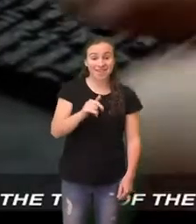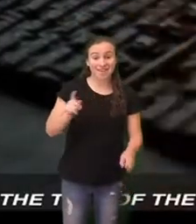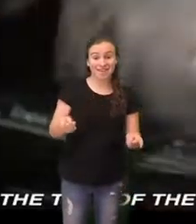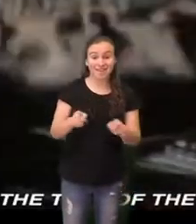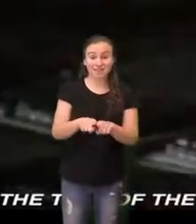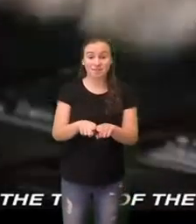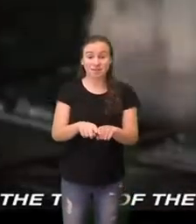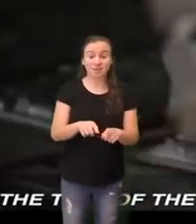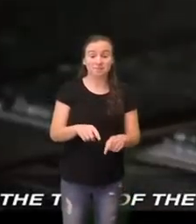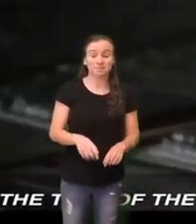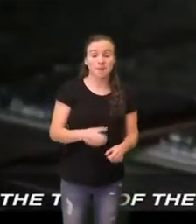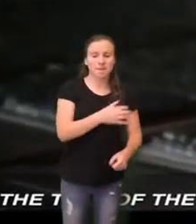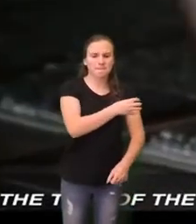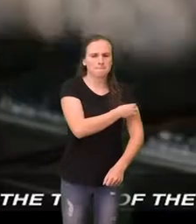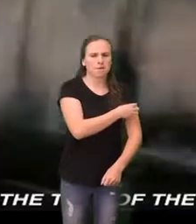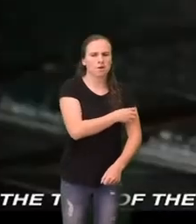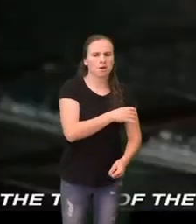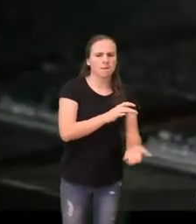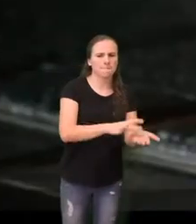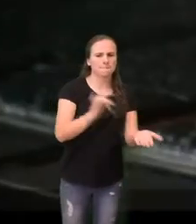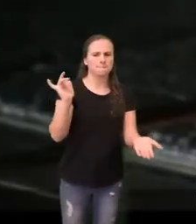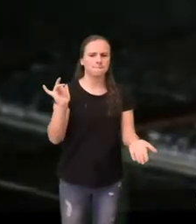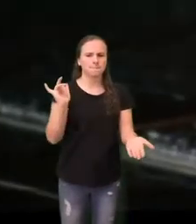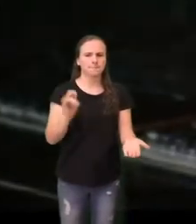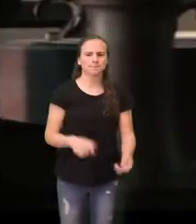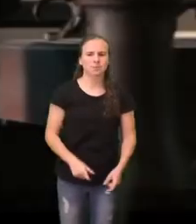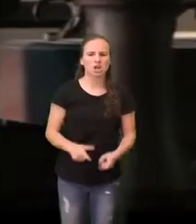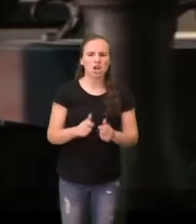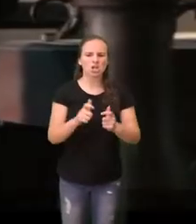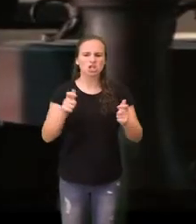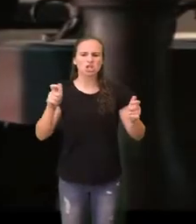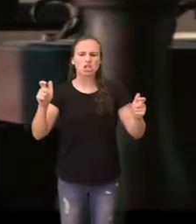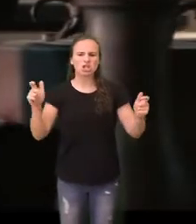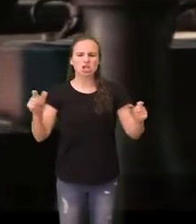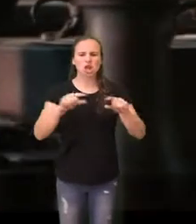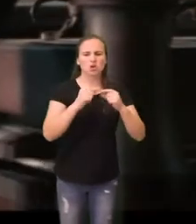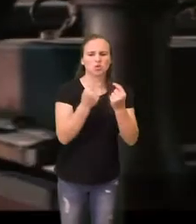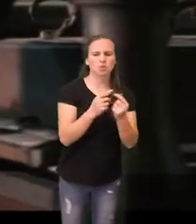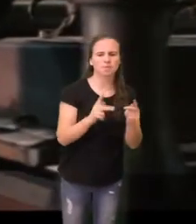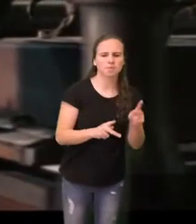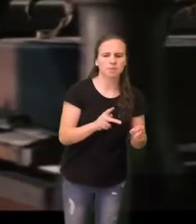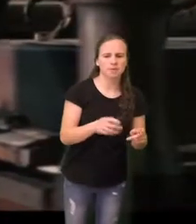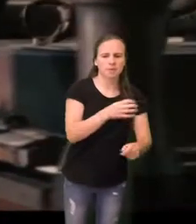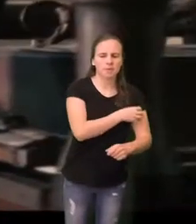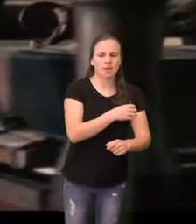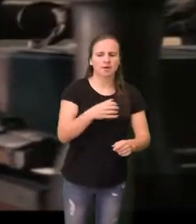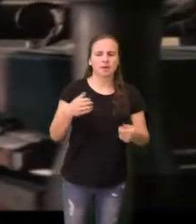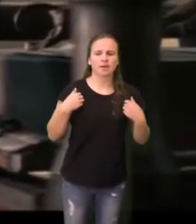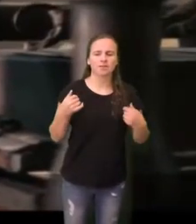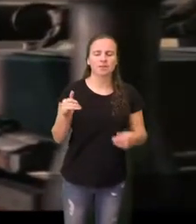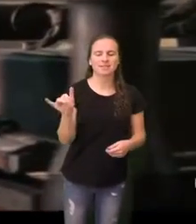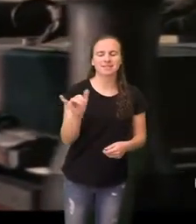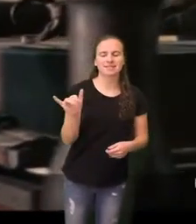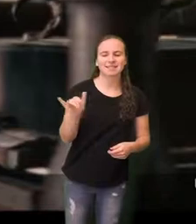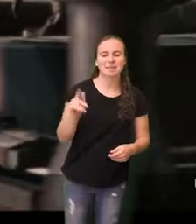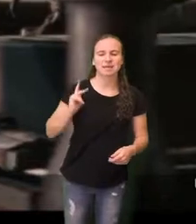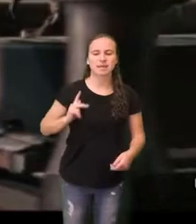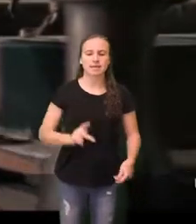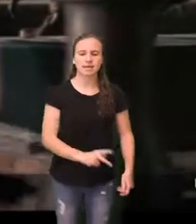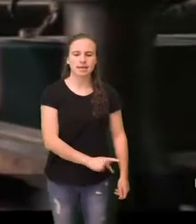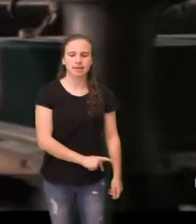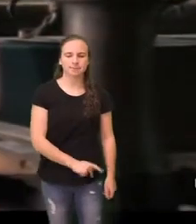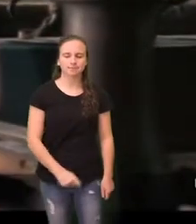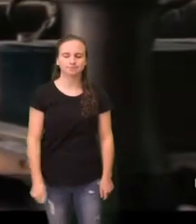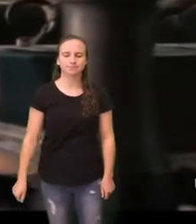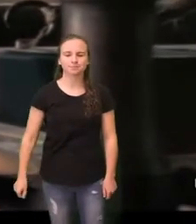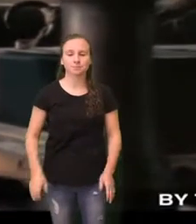The text of the Constitution is sent to the printers. It is only a proposal. It will not become the law of the land unless it